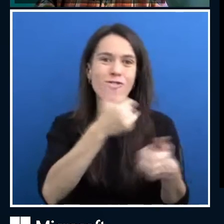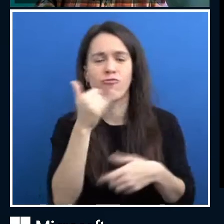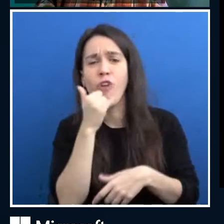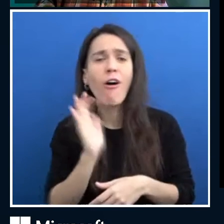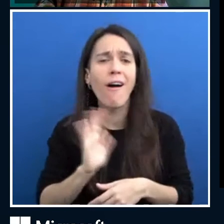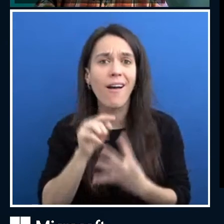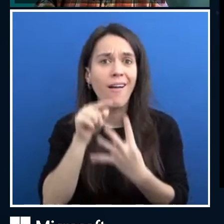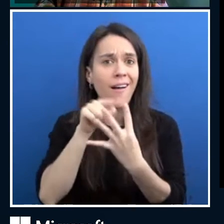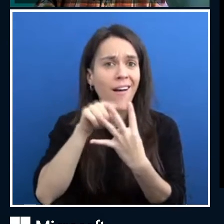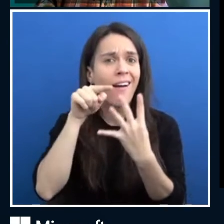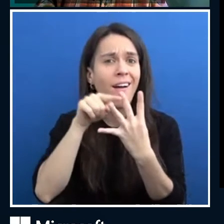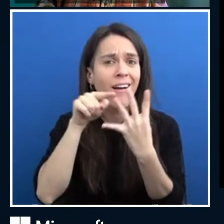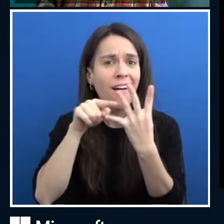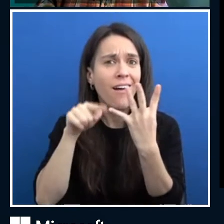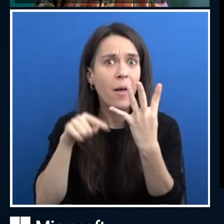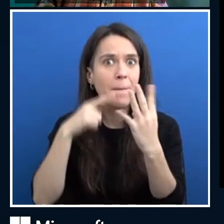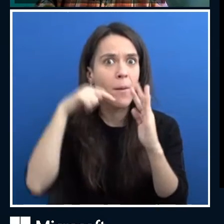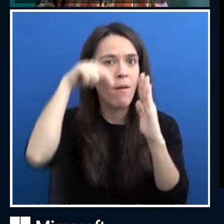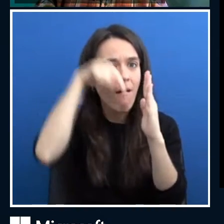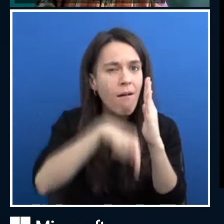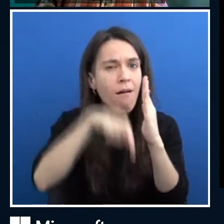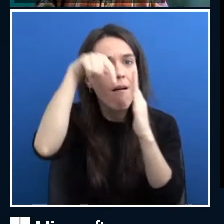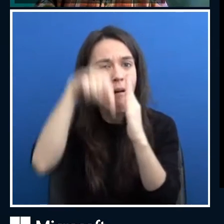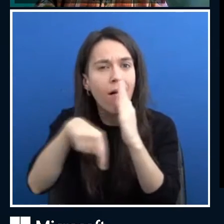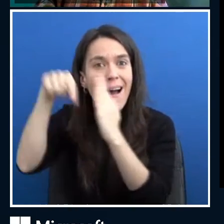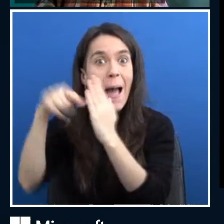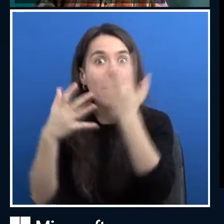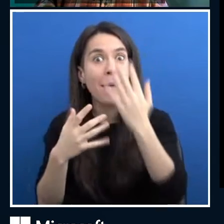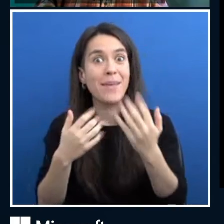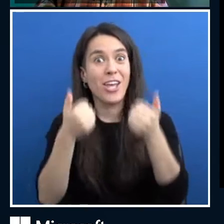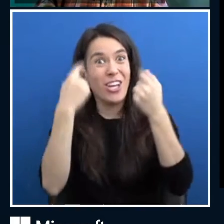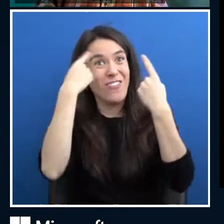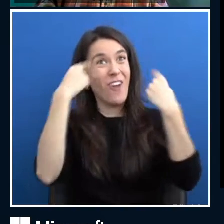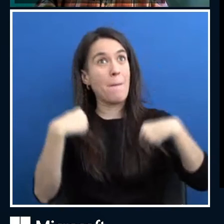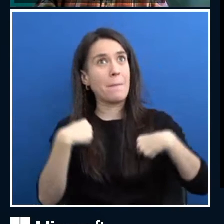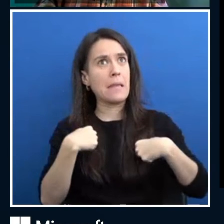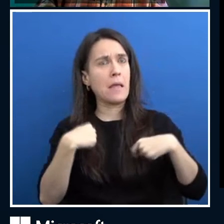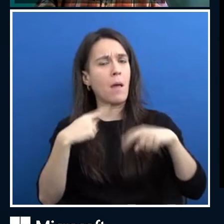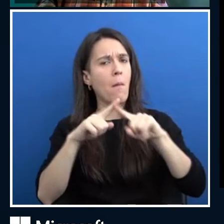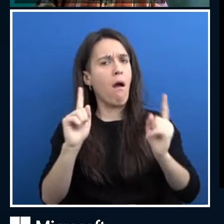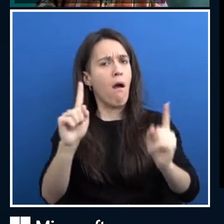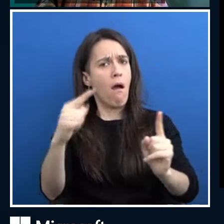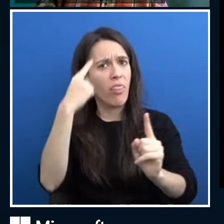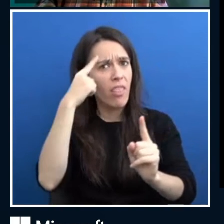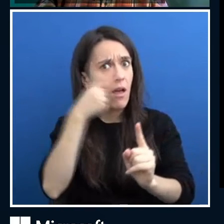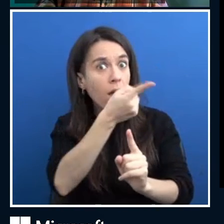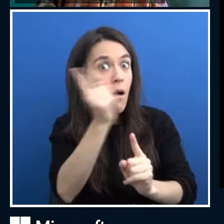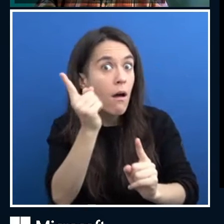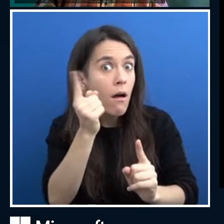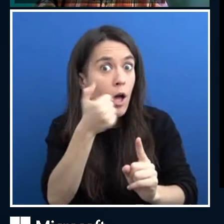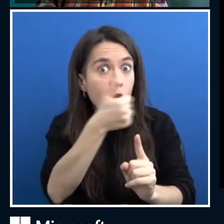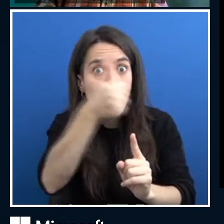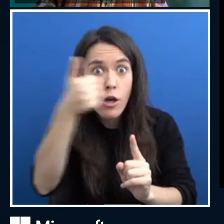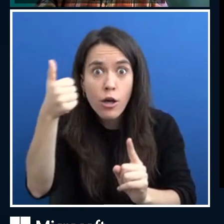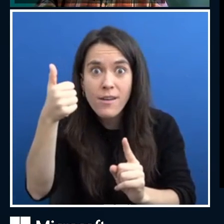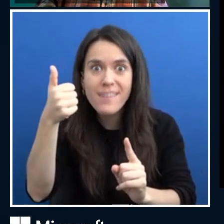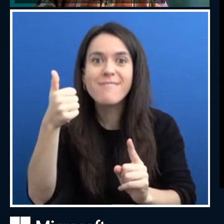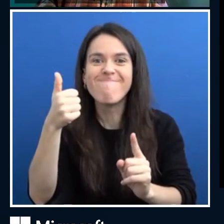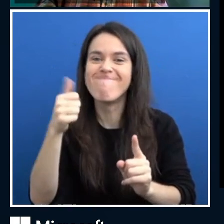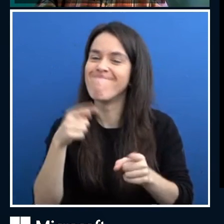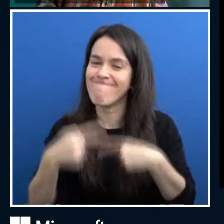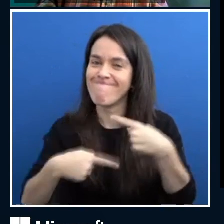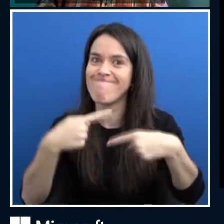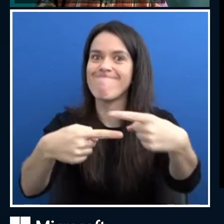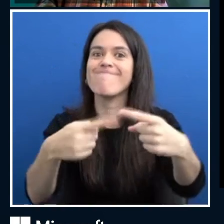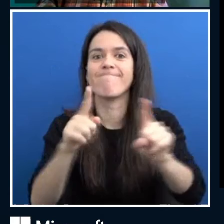felt good to me as, as someone who builds an AI solution that I can start asking some of these questions and I can continue my journey into responsible AI.